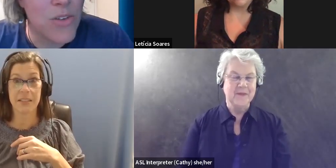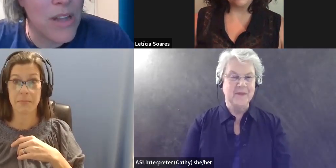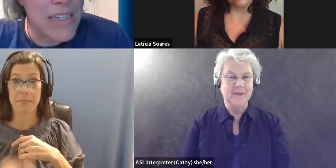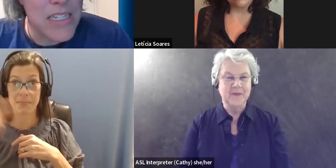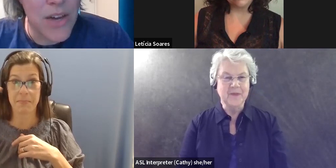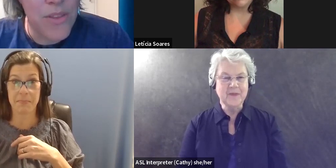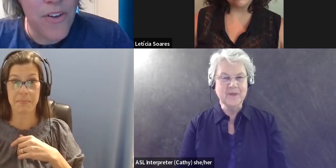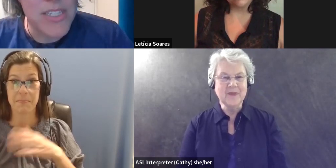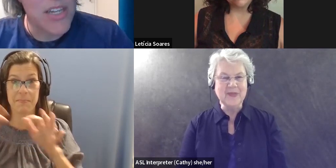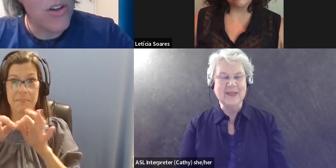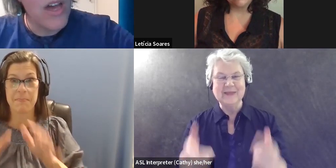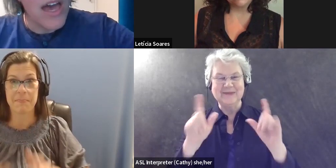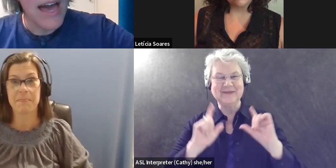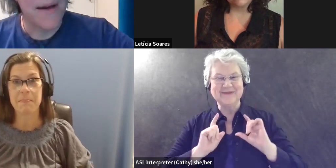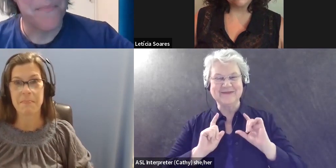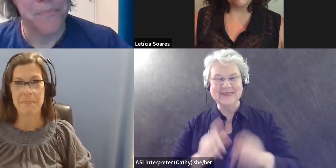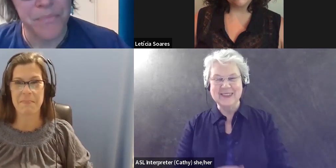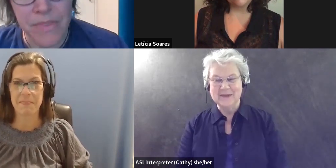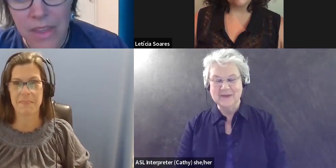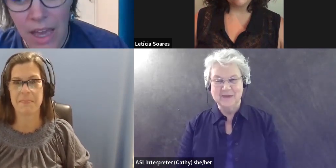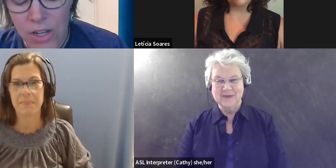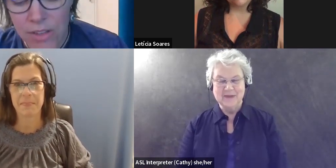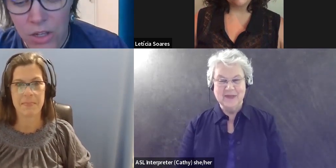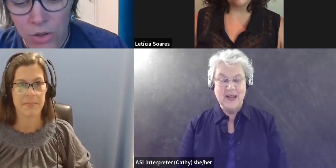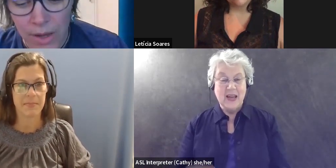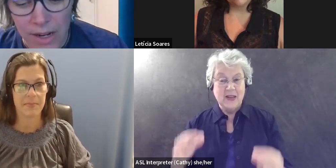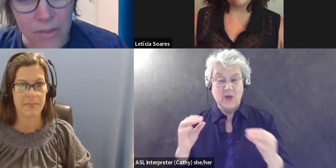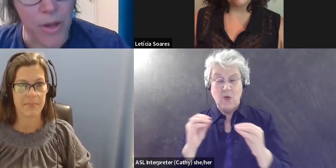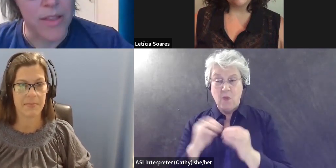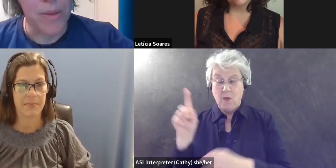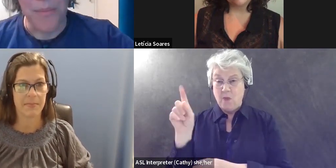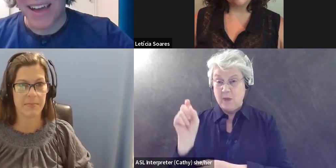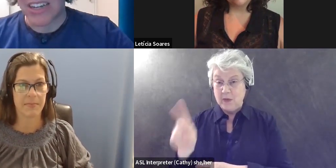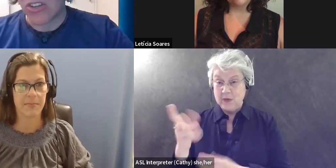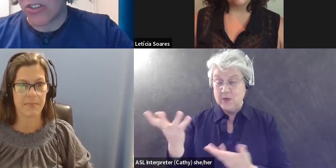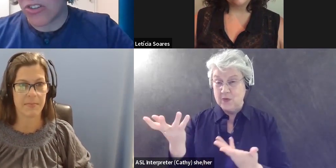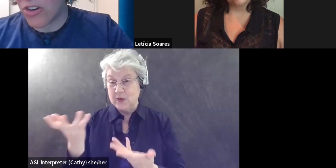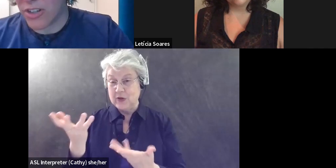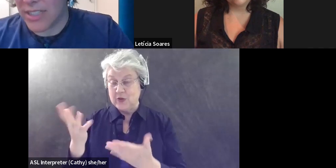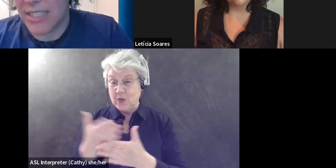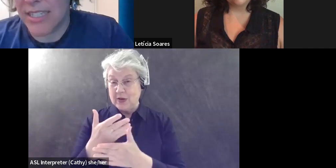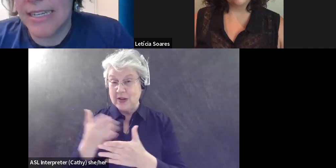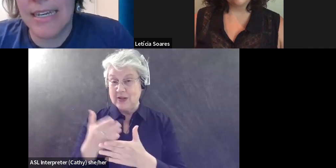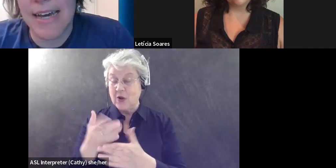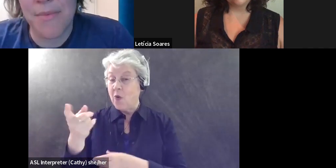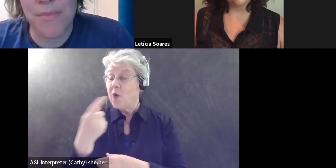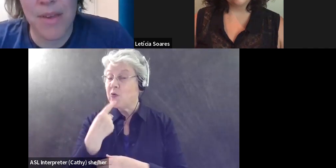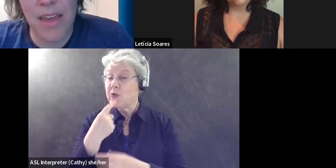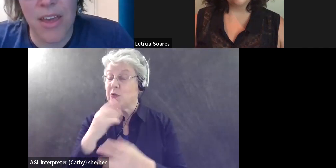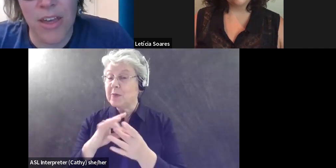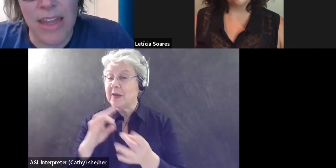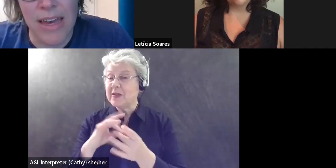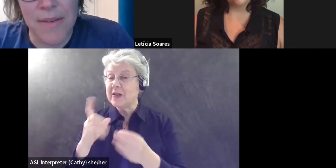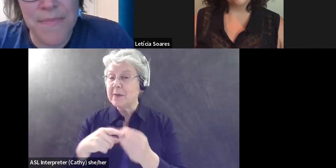else that you would like to share with folks? I know, um, I know that you and I spoke a little bit about dogs, um,